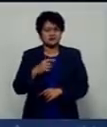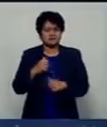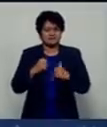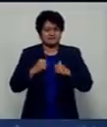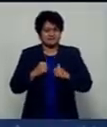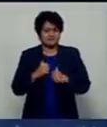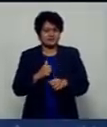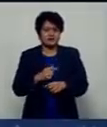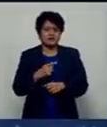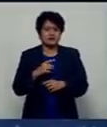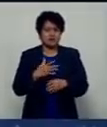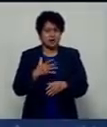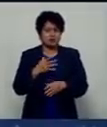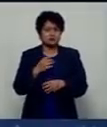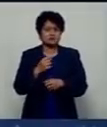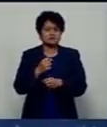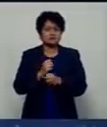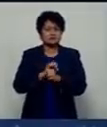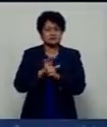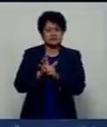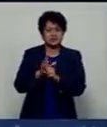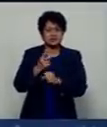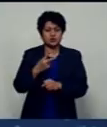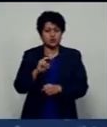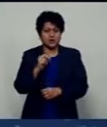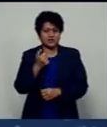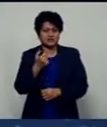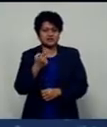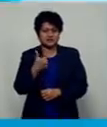COVID-19 death toll now stands at 27.